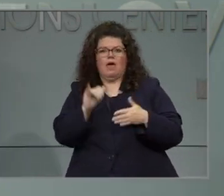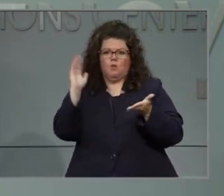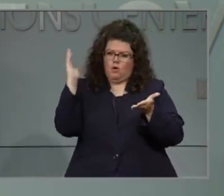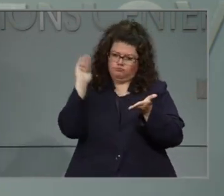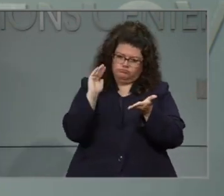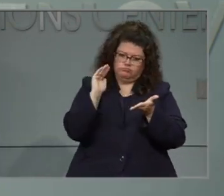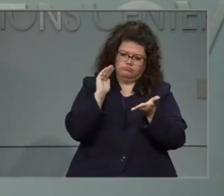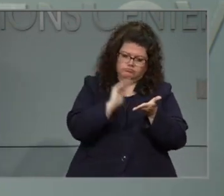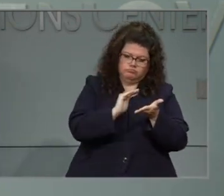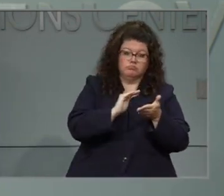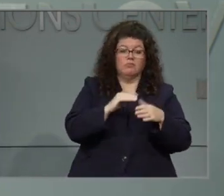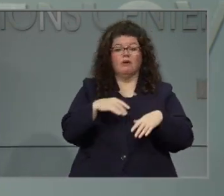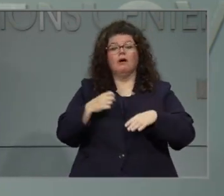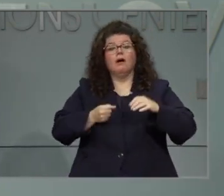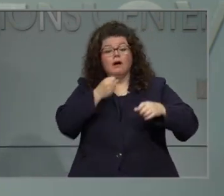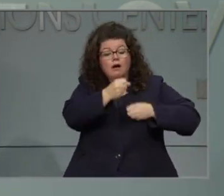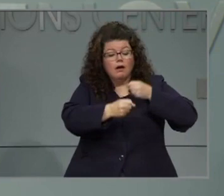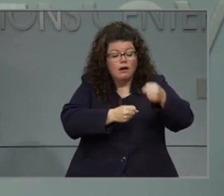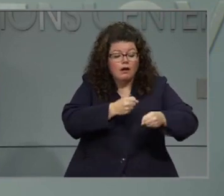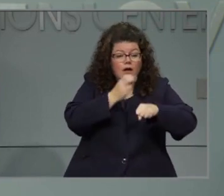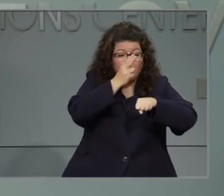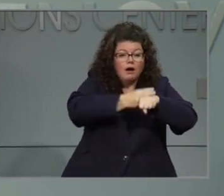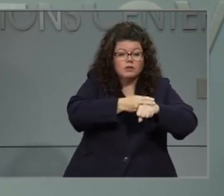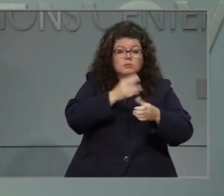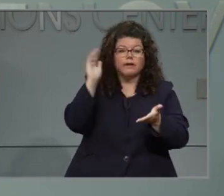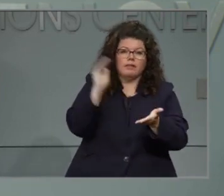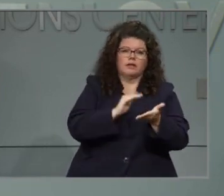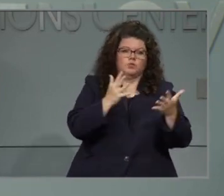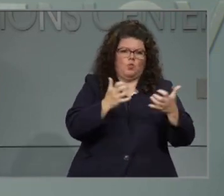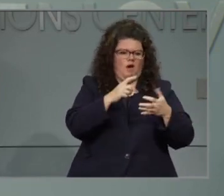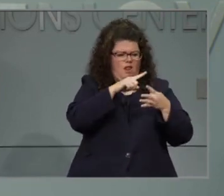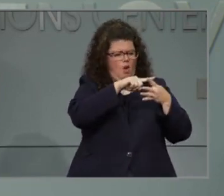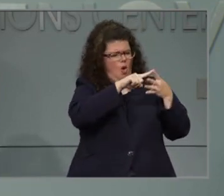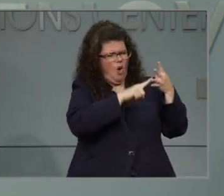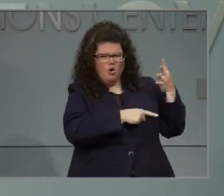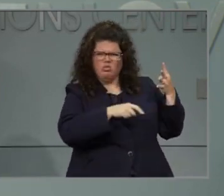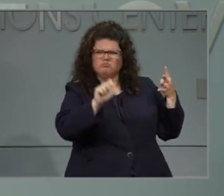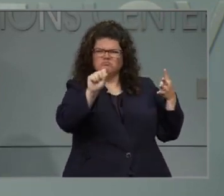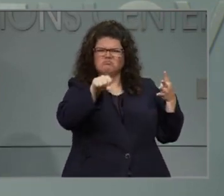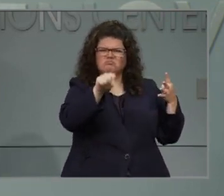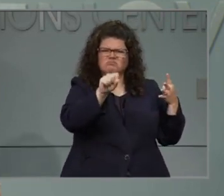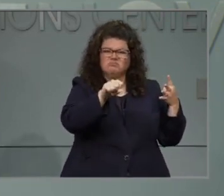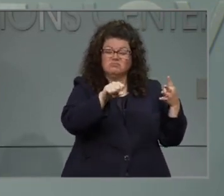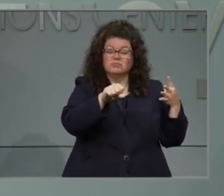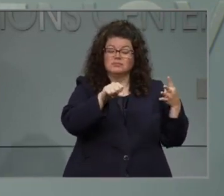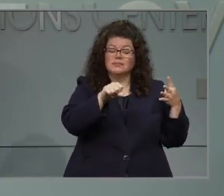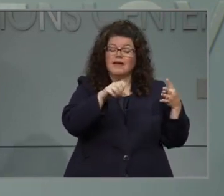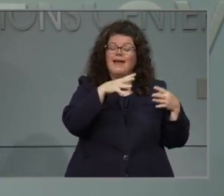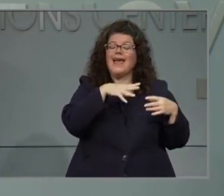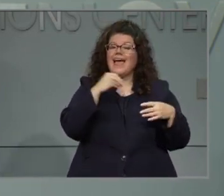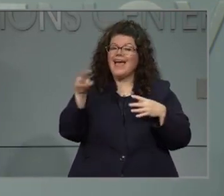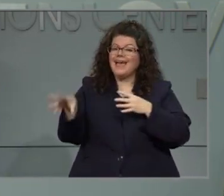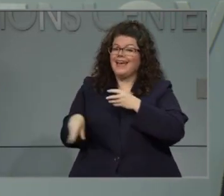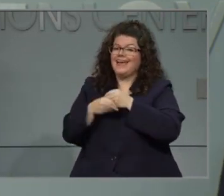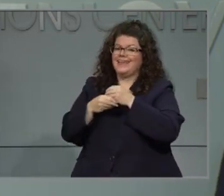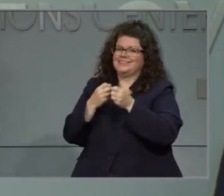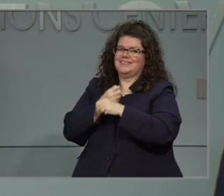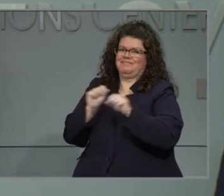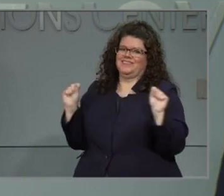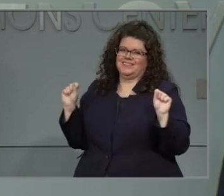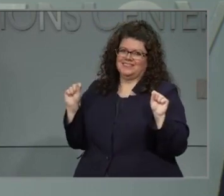understand that we have to look at metrics and we have to look at safety protocols, right? So it is hard to say if you meet this metric,